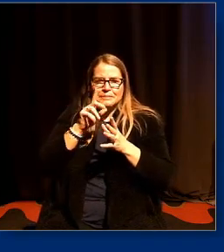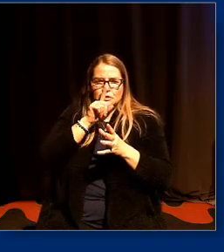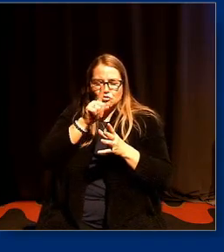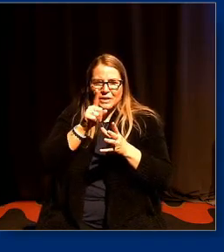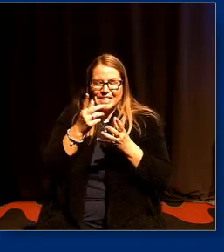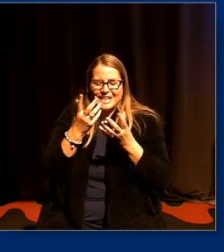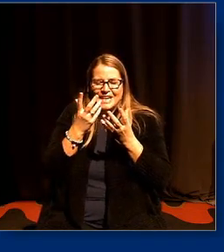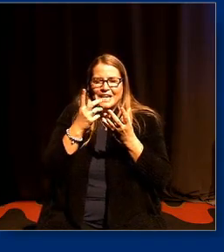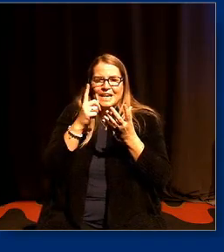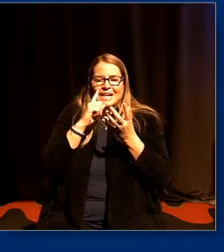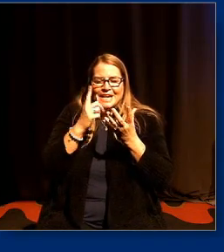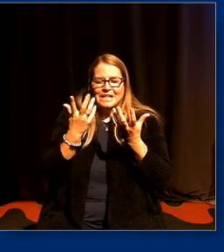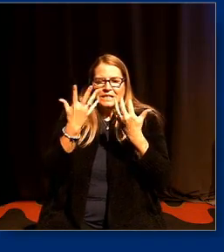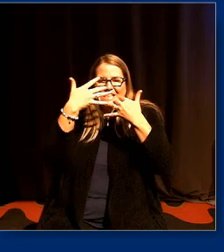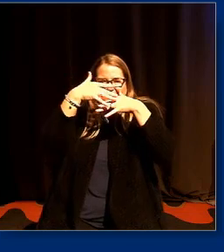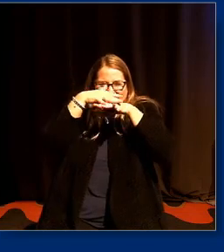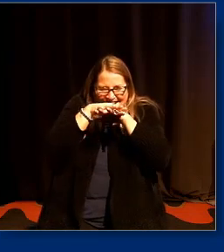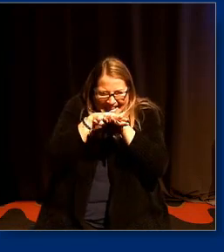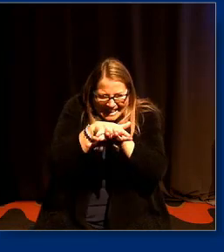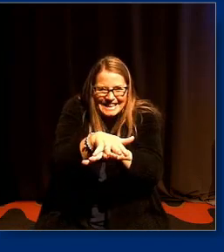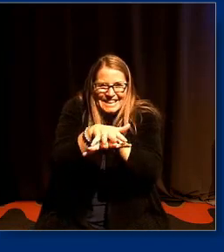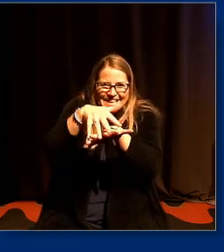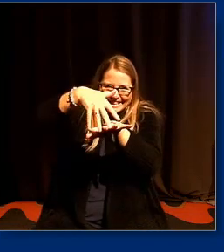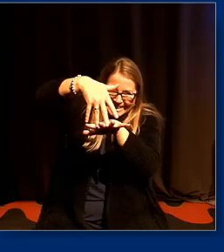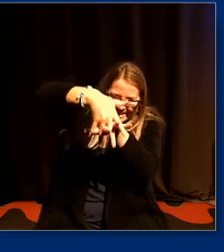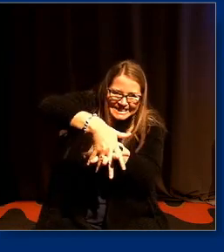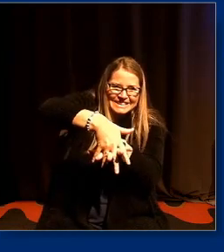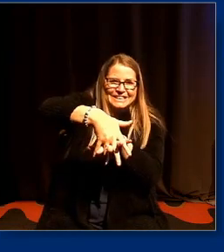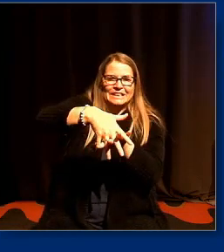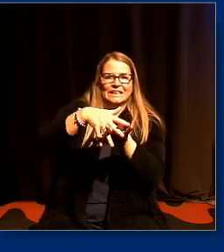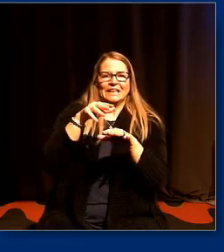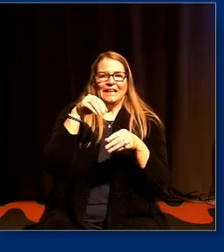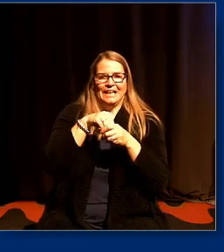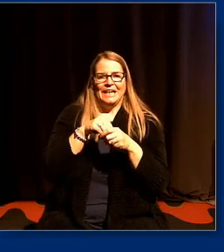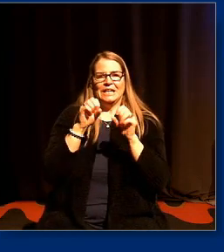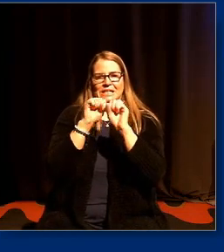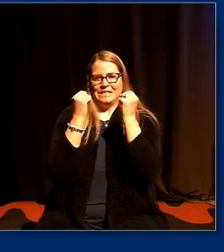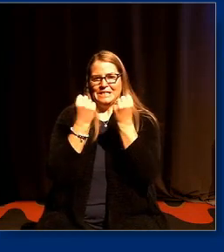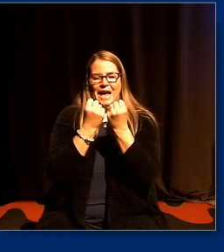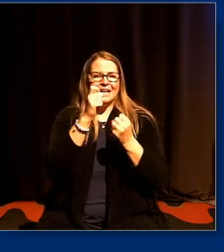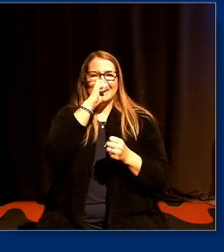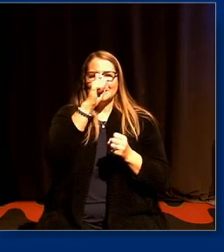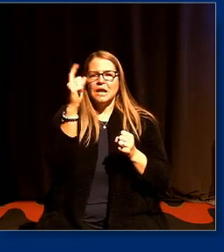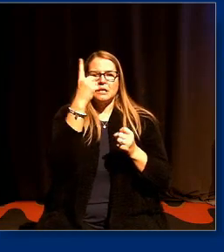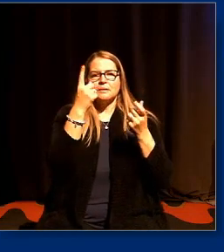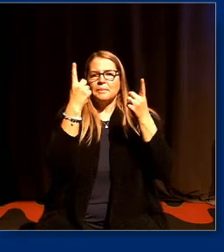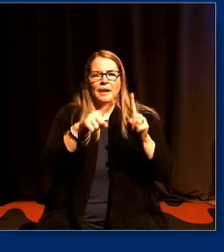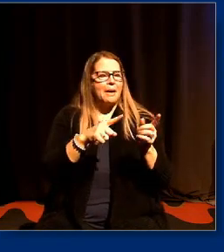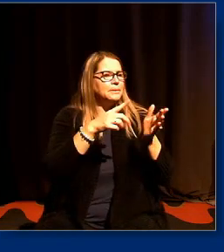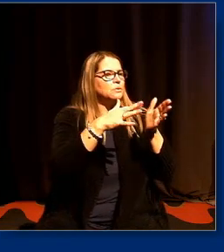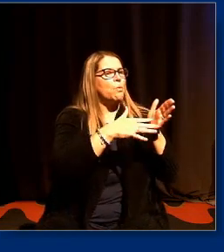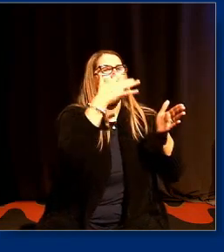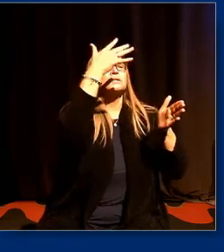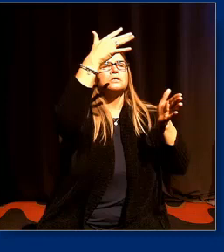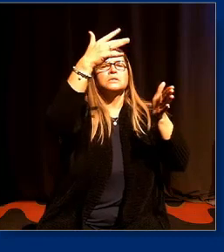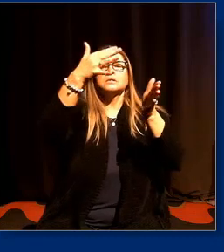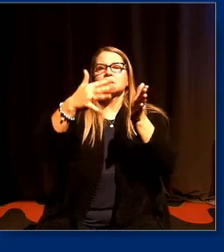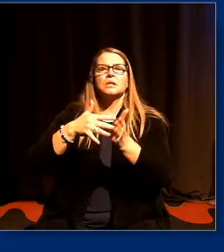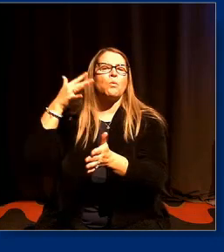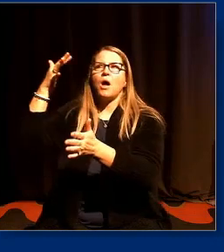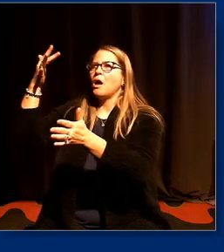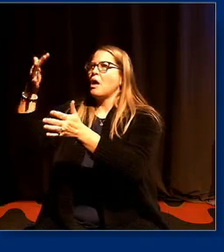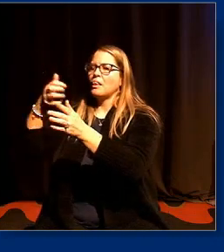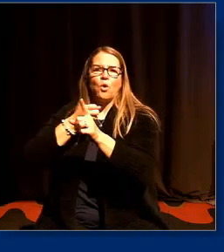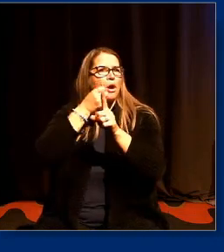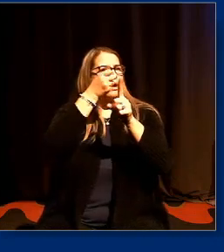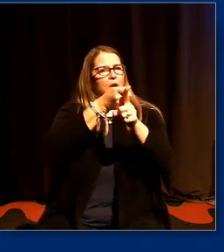fabric of society it's not a specialist thing that happens occasionally when there's a bad apple racism is